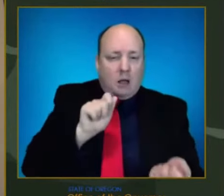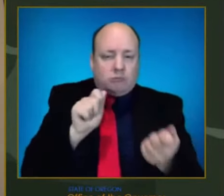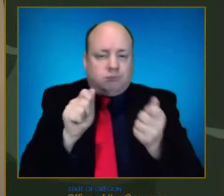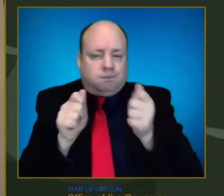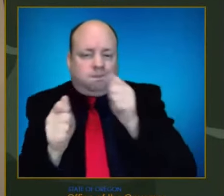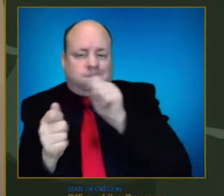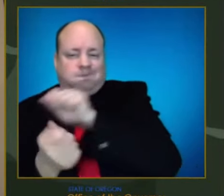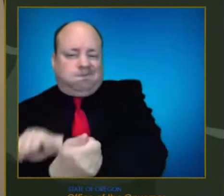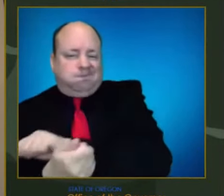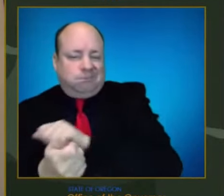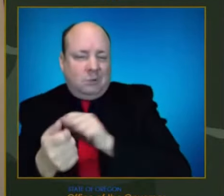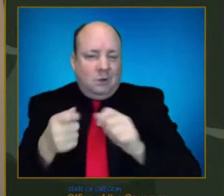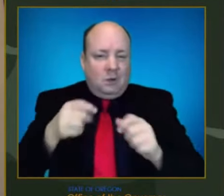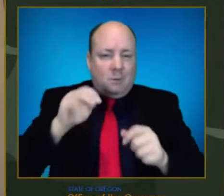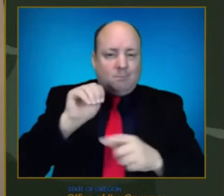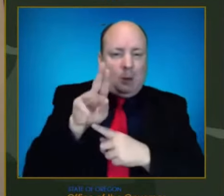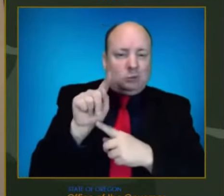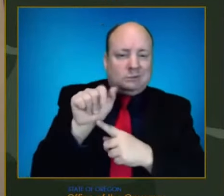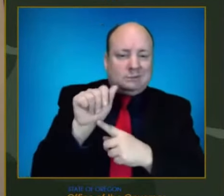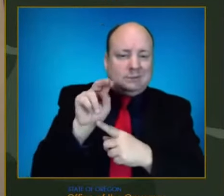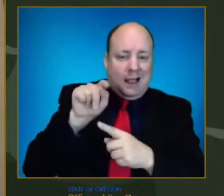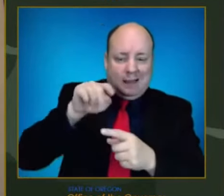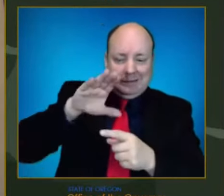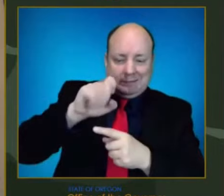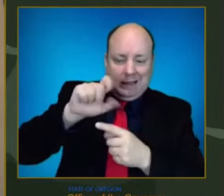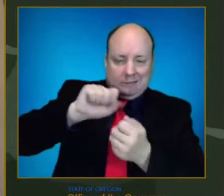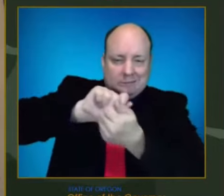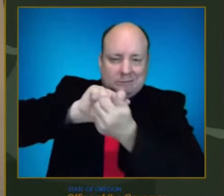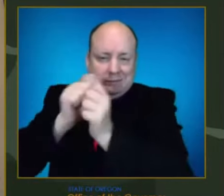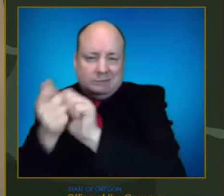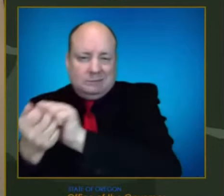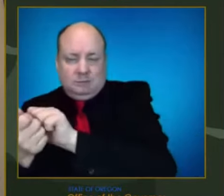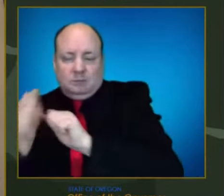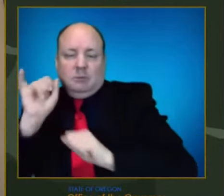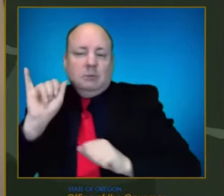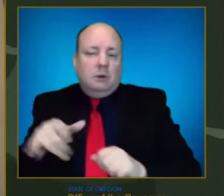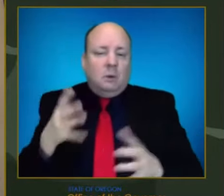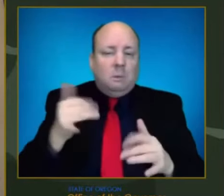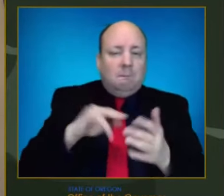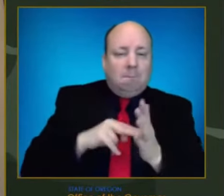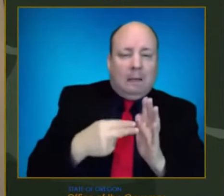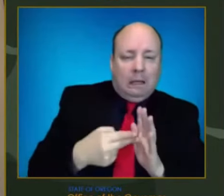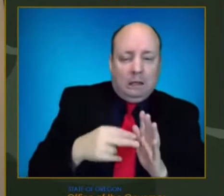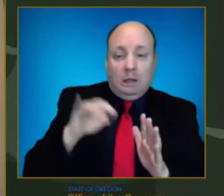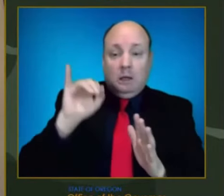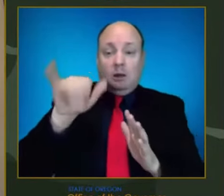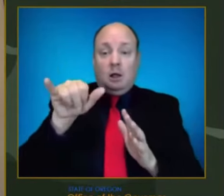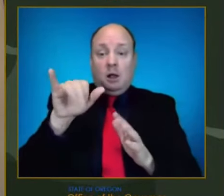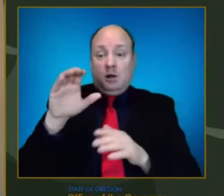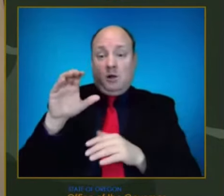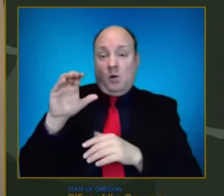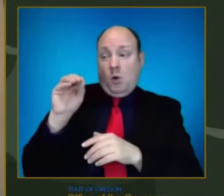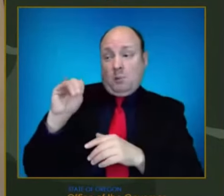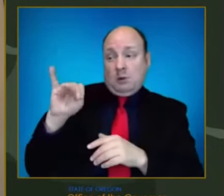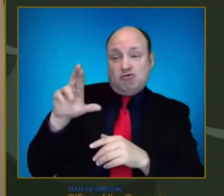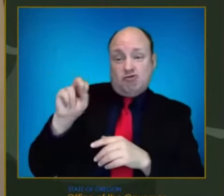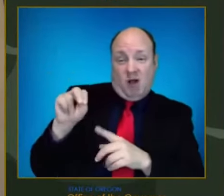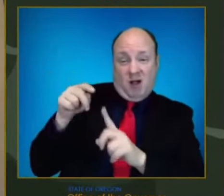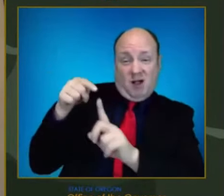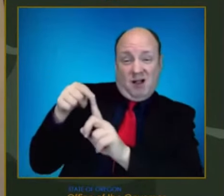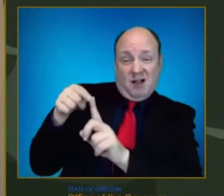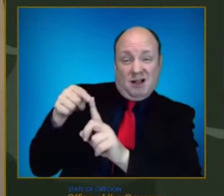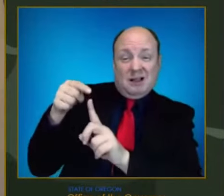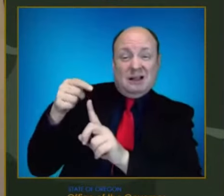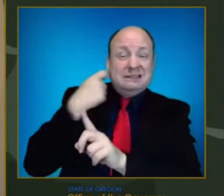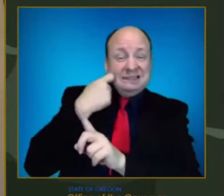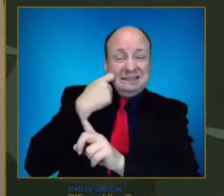existing tools. We're seeing a lot of those frightening characteristics in Omicron. Omicron has just arrived here, but what we see